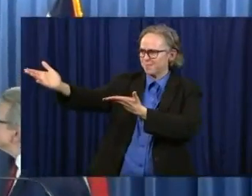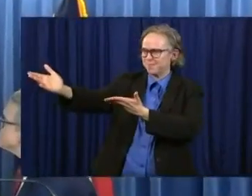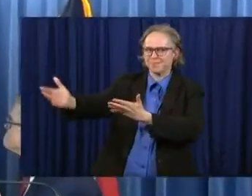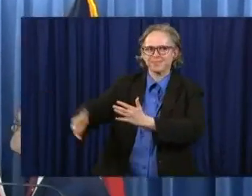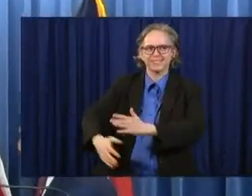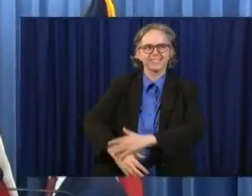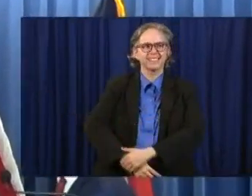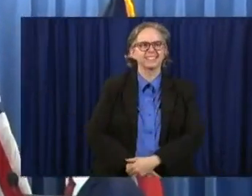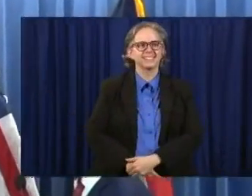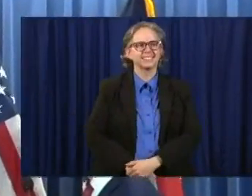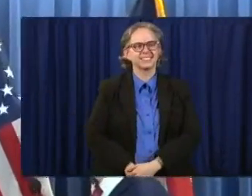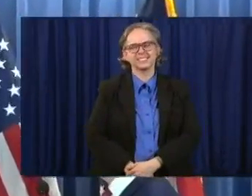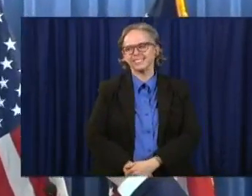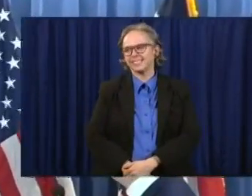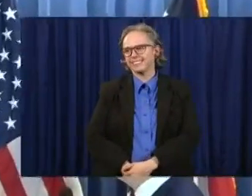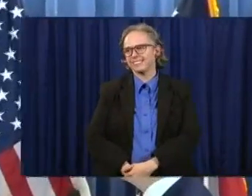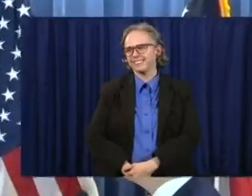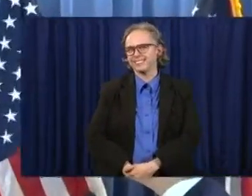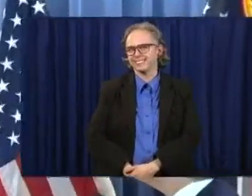Eric?